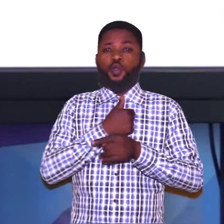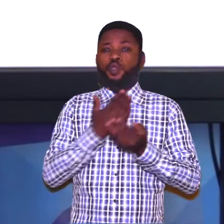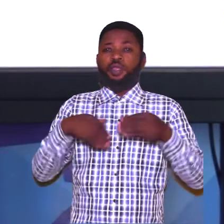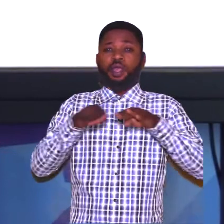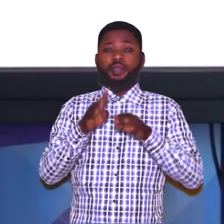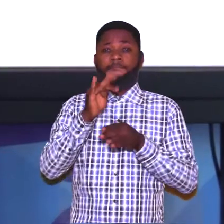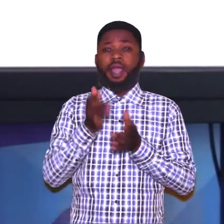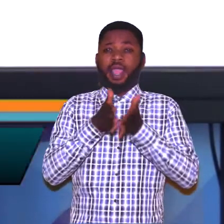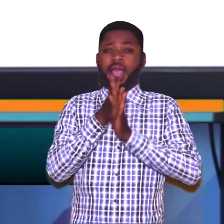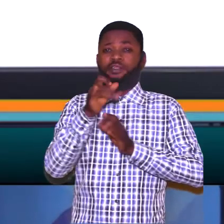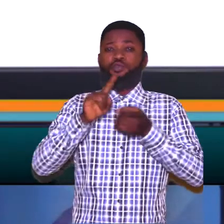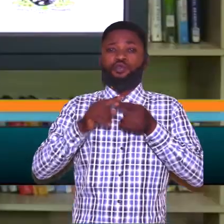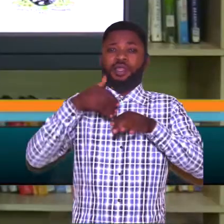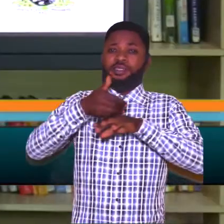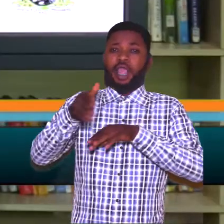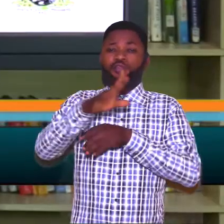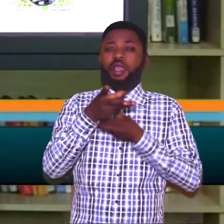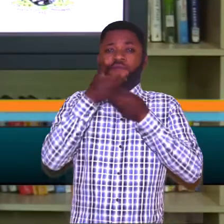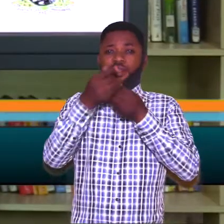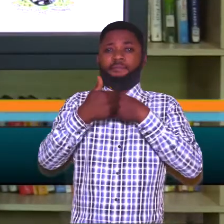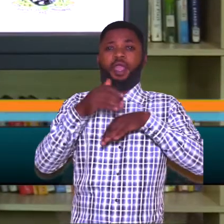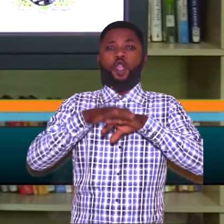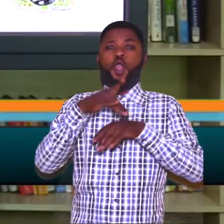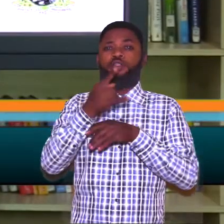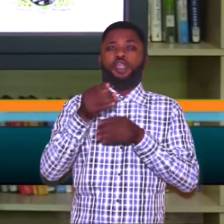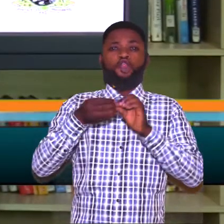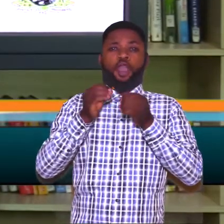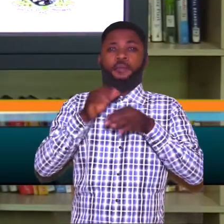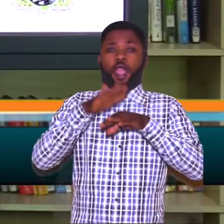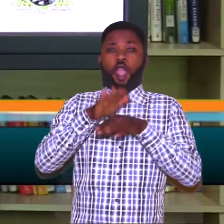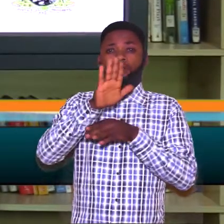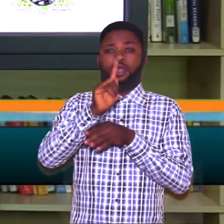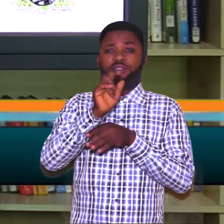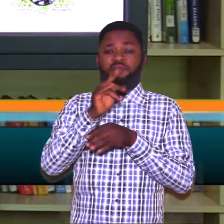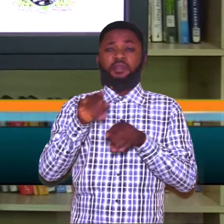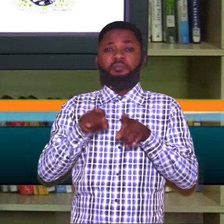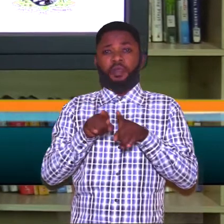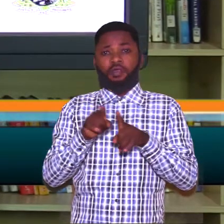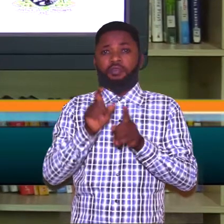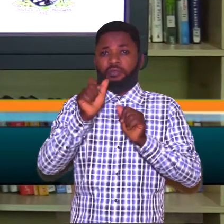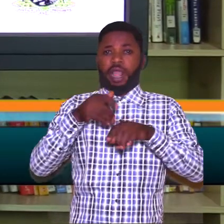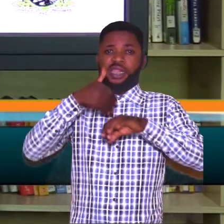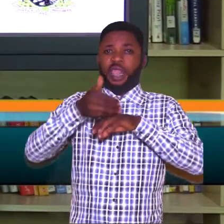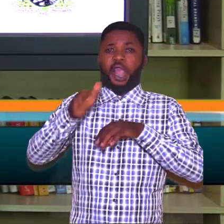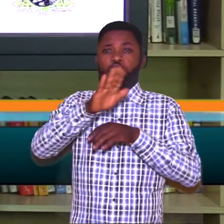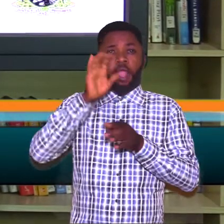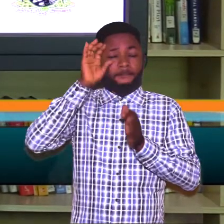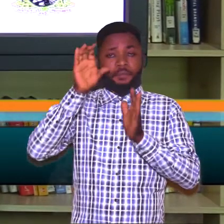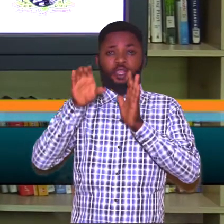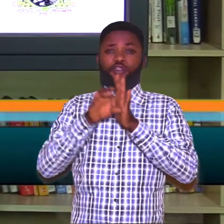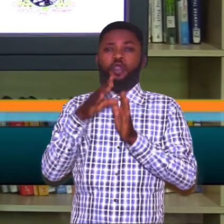round up by asking you to send us your feedback on the numbers on your screen you can as well send your pictures